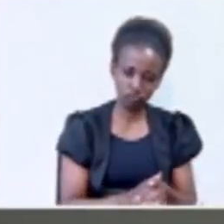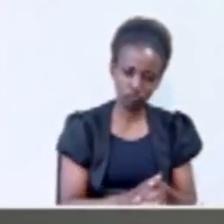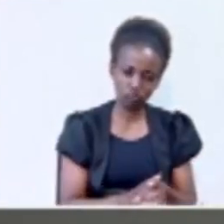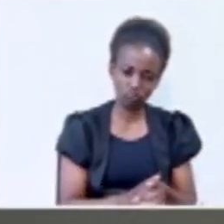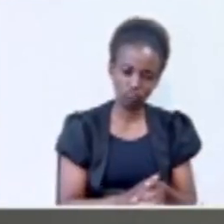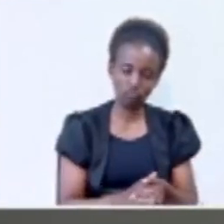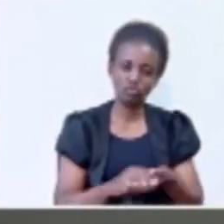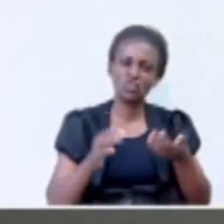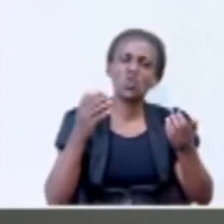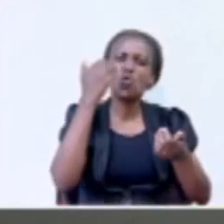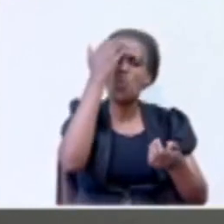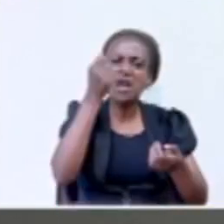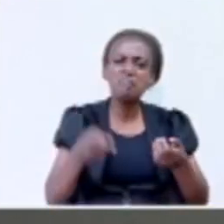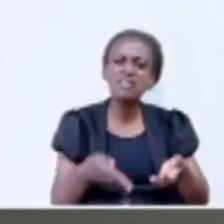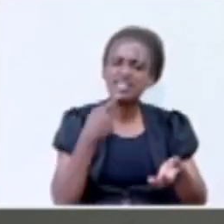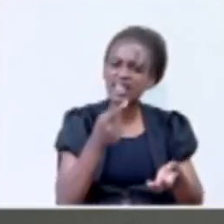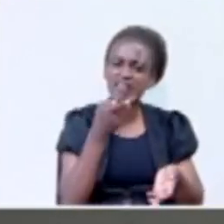why am I saying this?